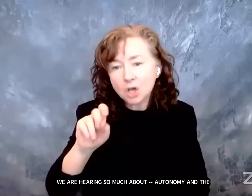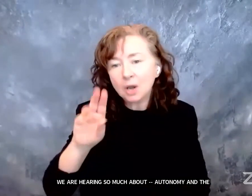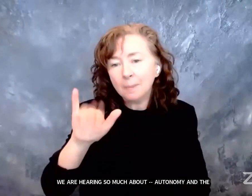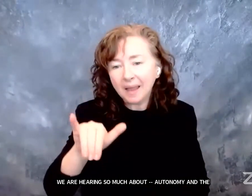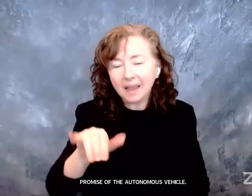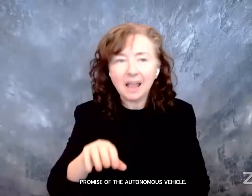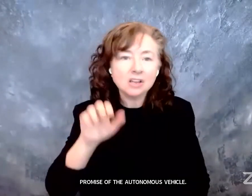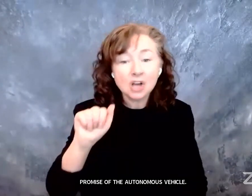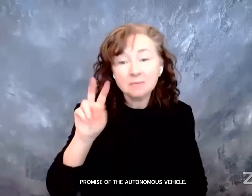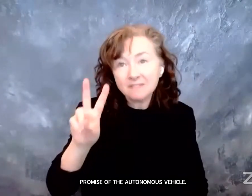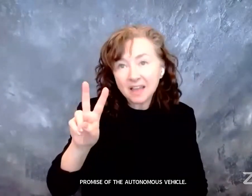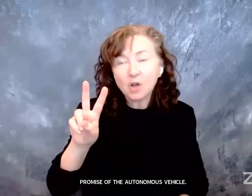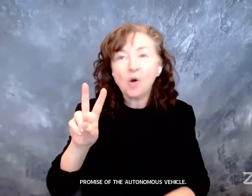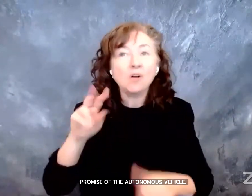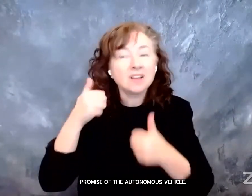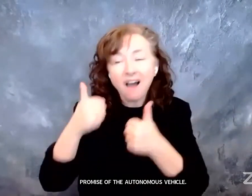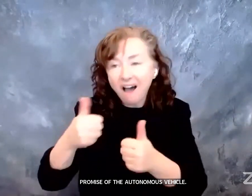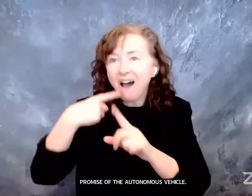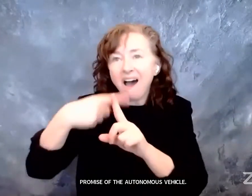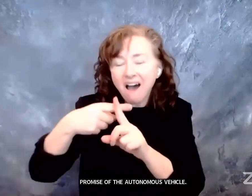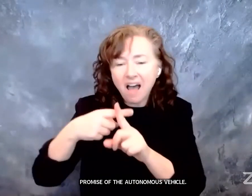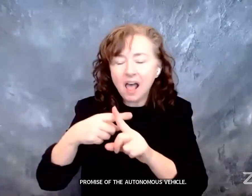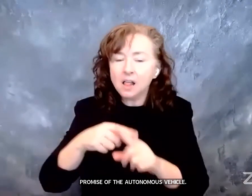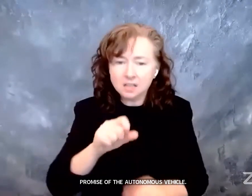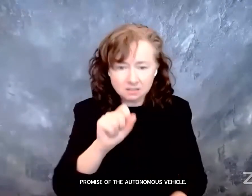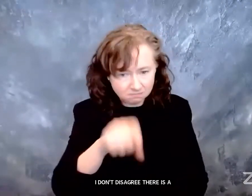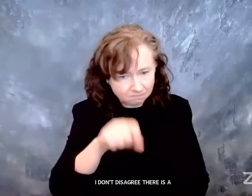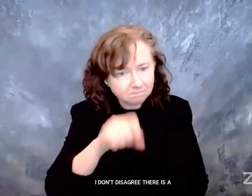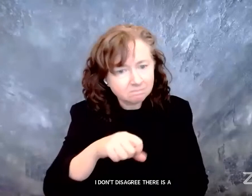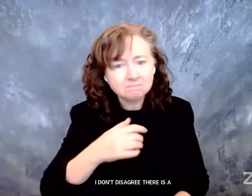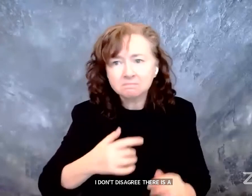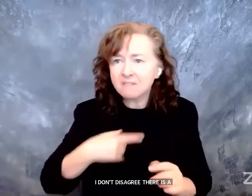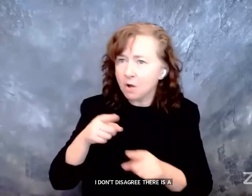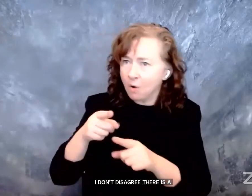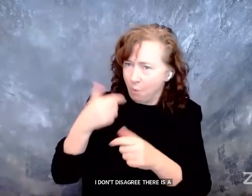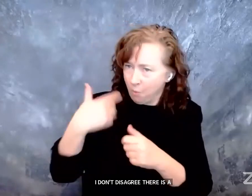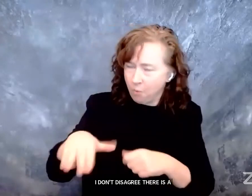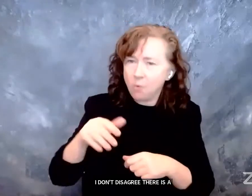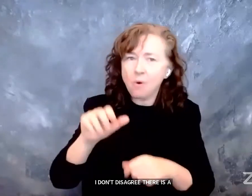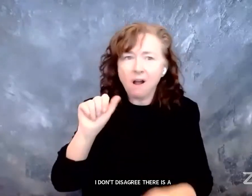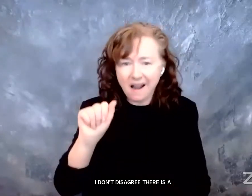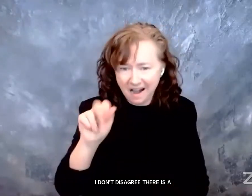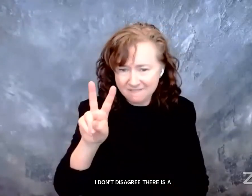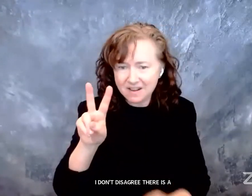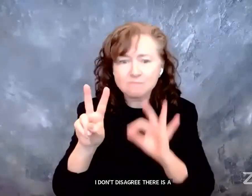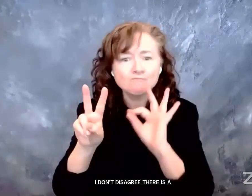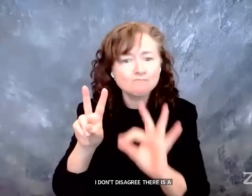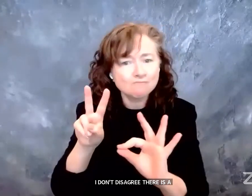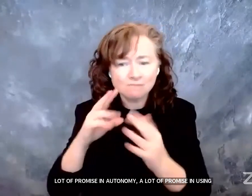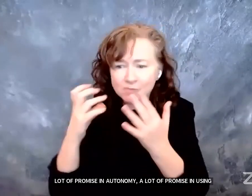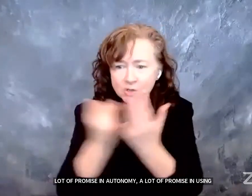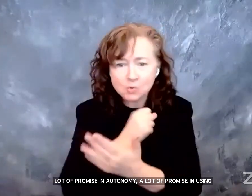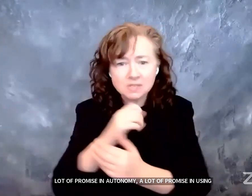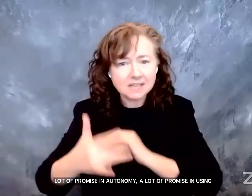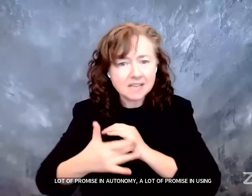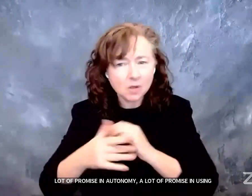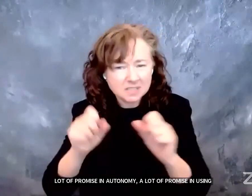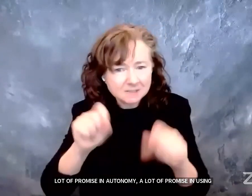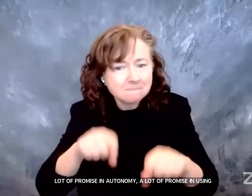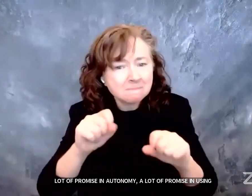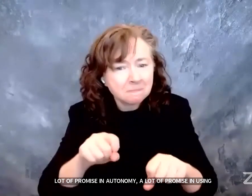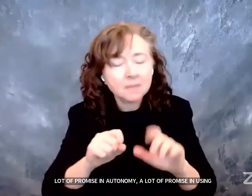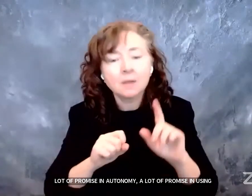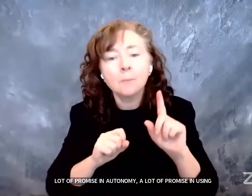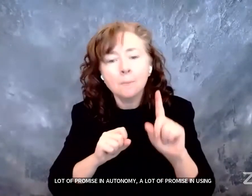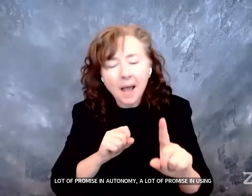Well, I don't disagree. There's a lot of promise in autonomy. And there's a lot of promise in using this technology. It really only works if we